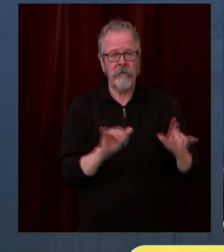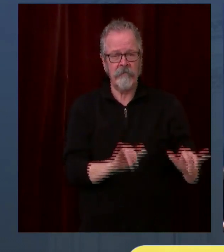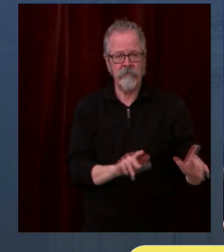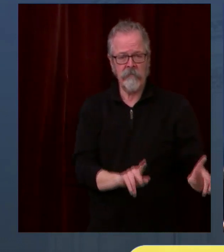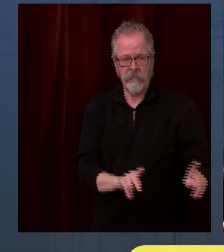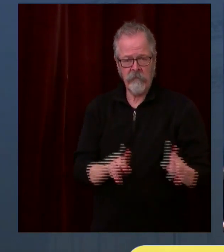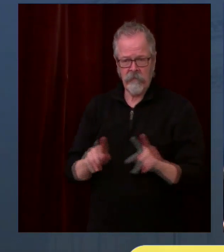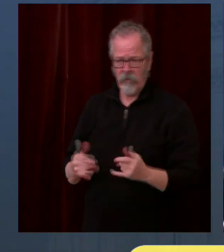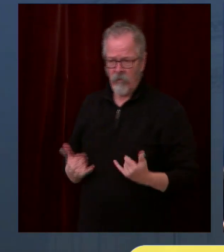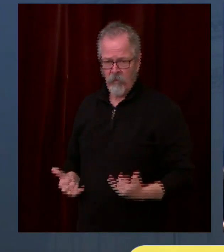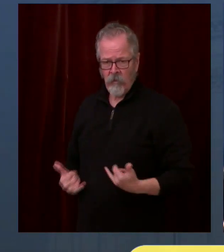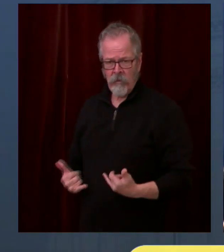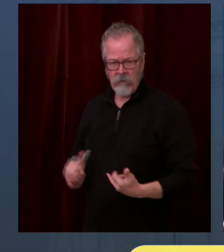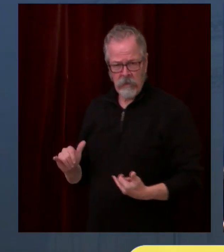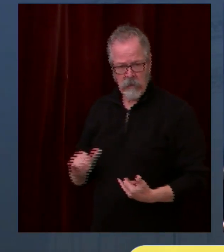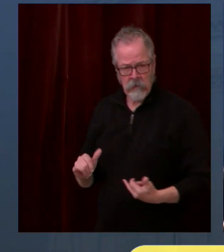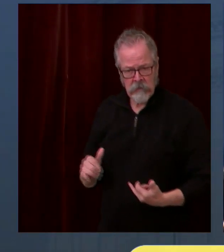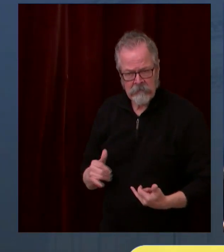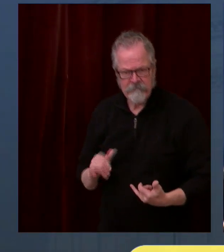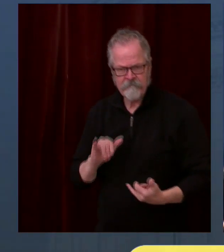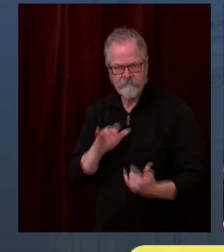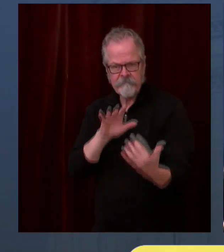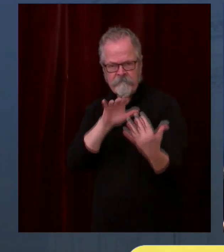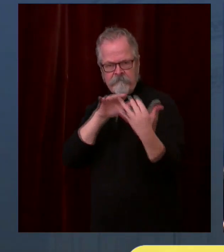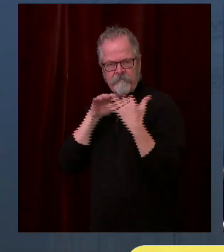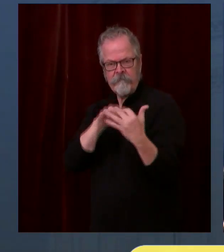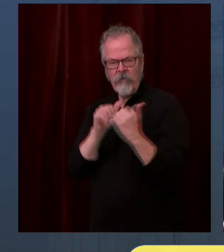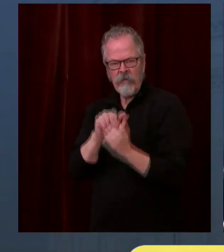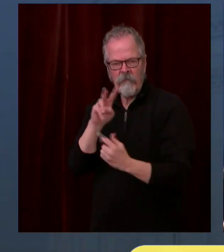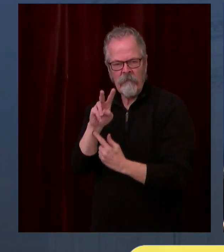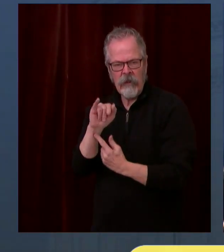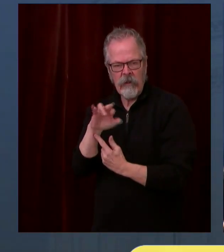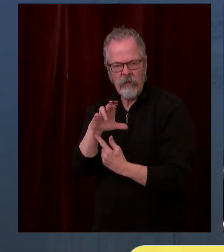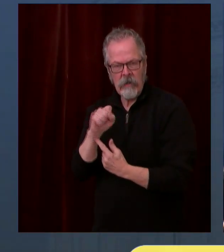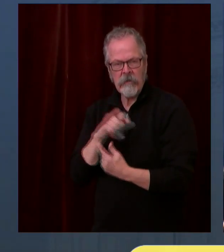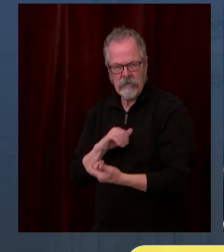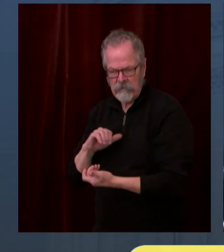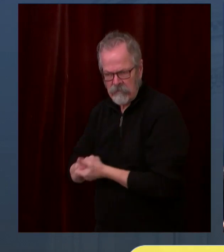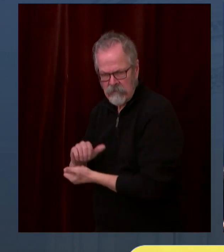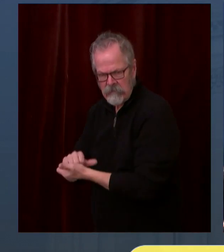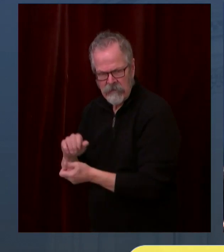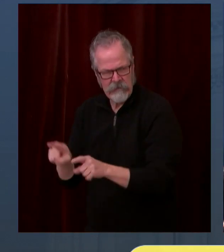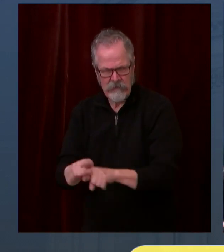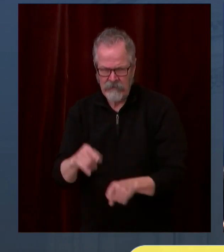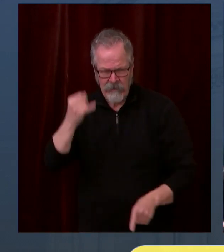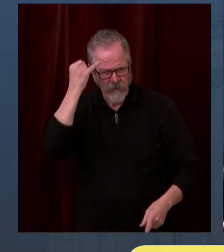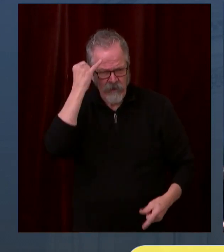So Susan, could you tell us about your thoughts? you, Governor.